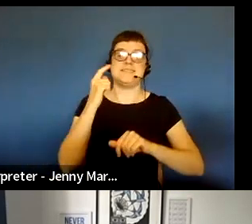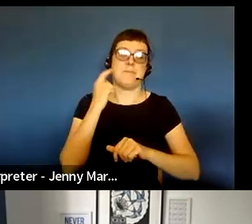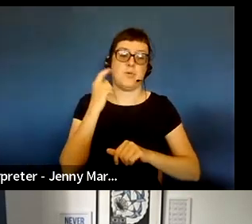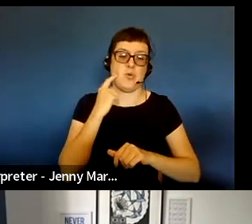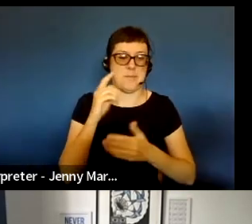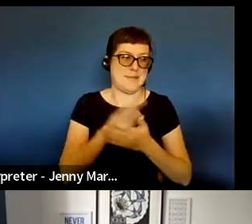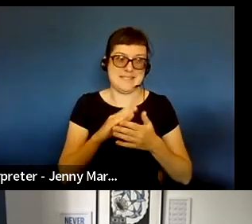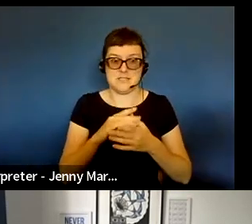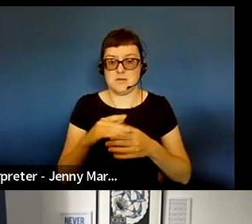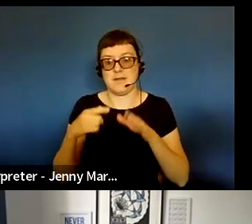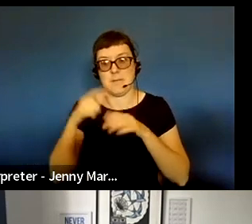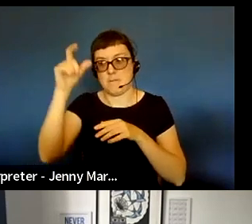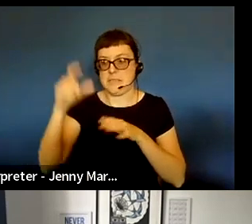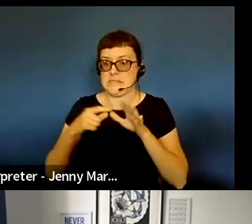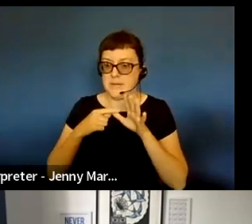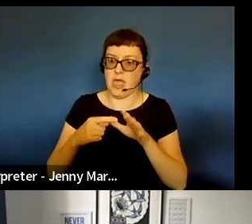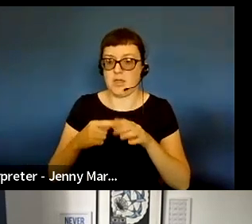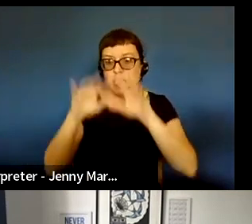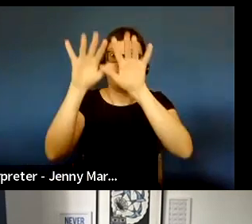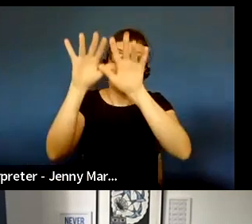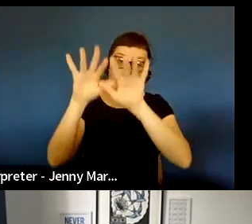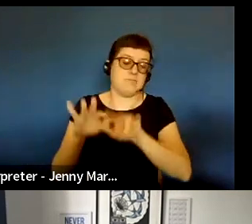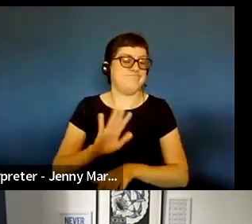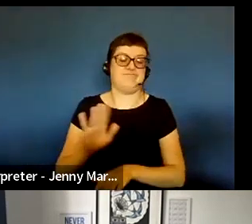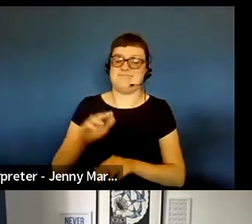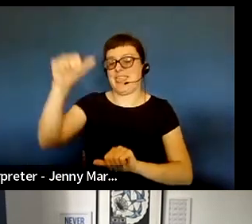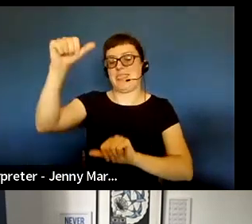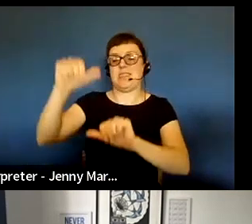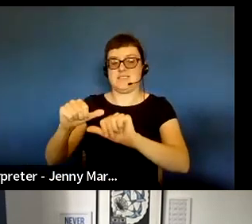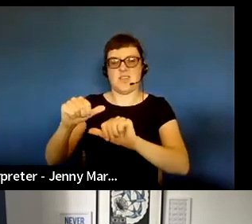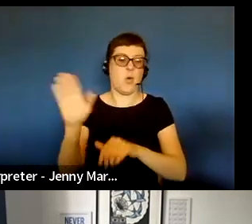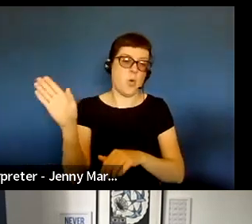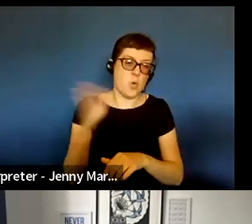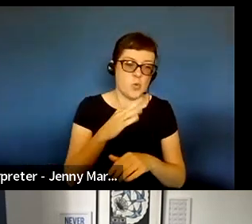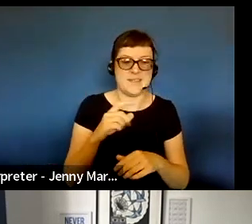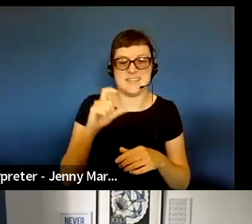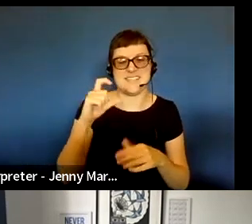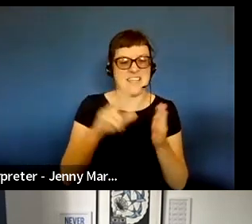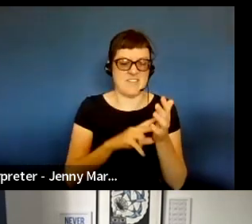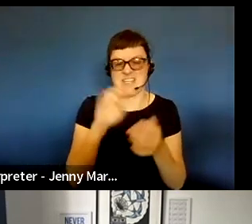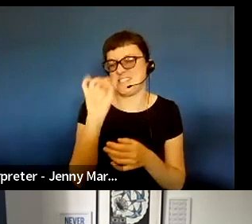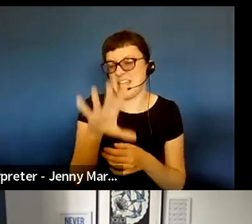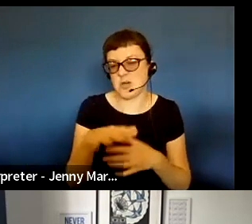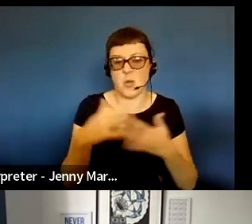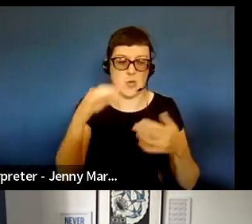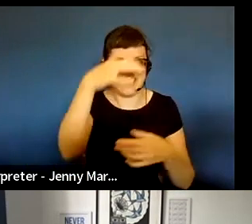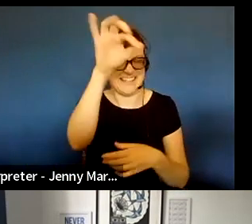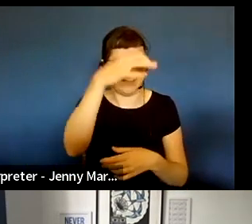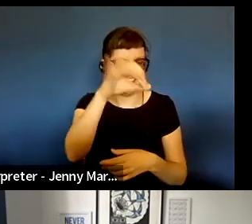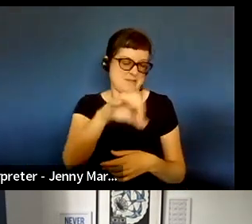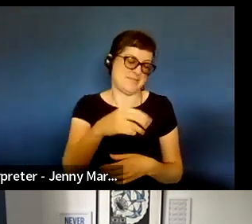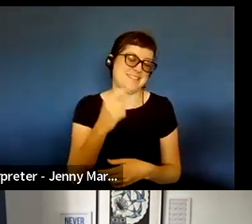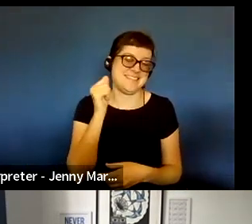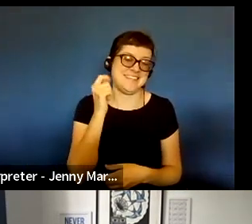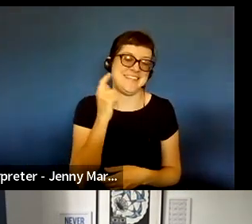on applicants. All of them had sort of tick box or just submit your CV, making it as user friendly